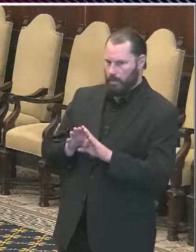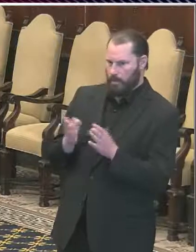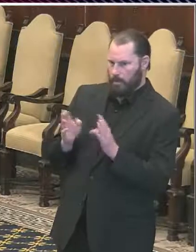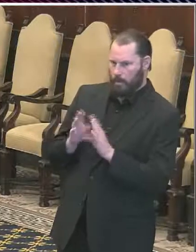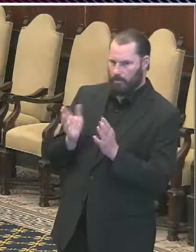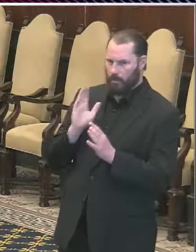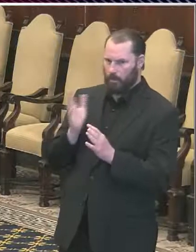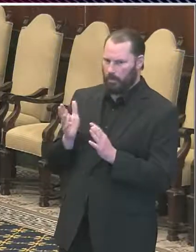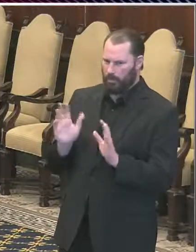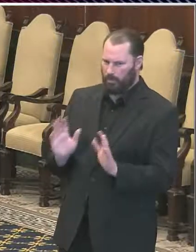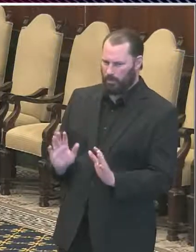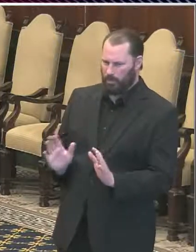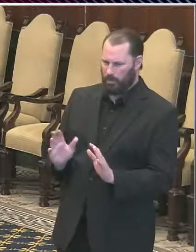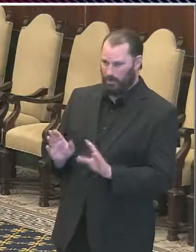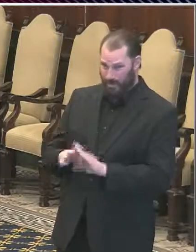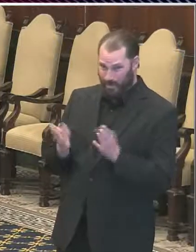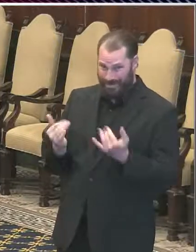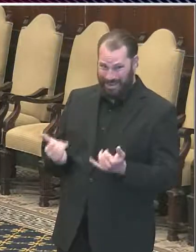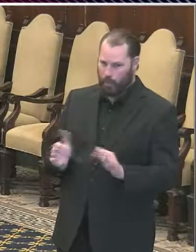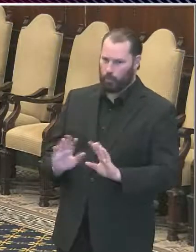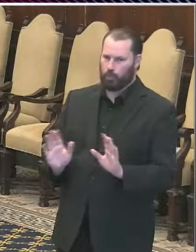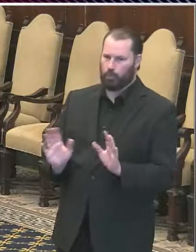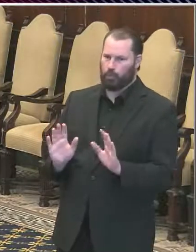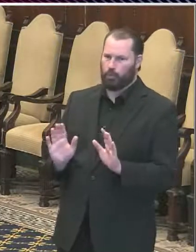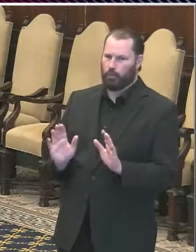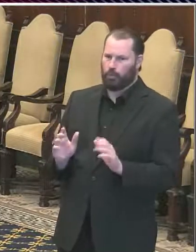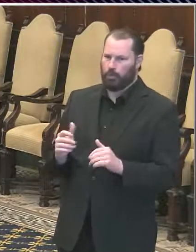I haven't looked at the exact rate